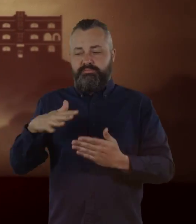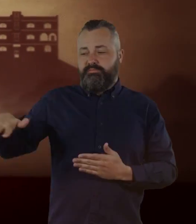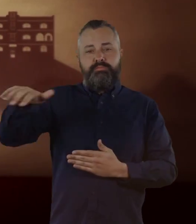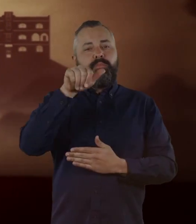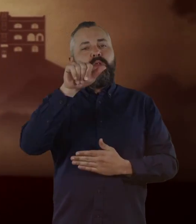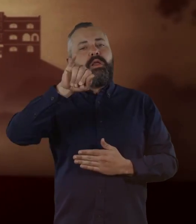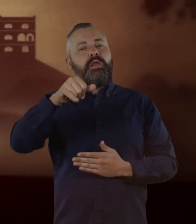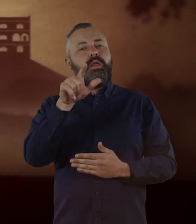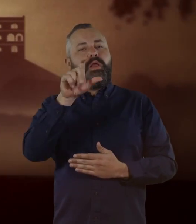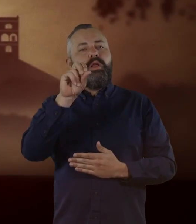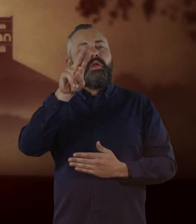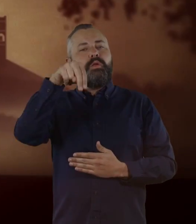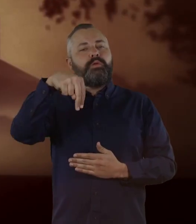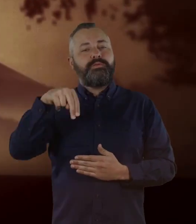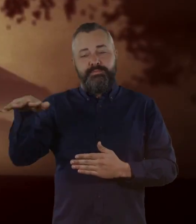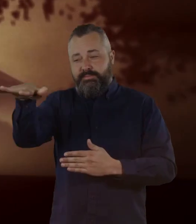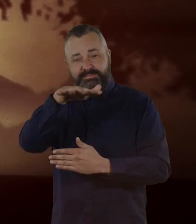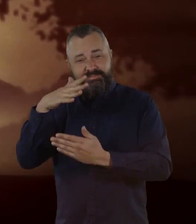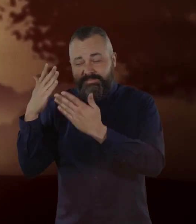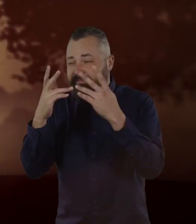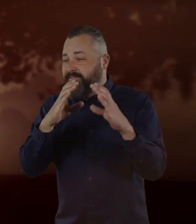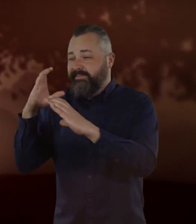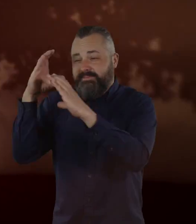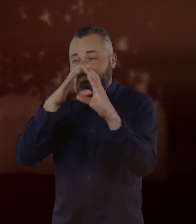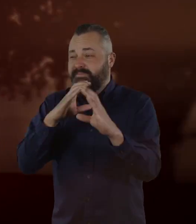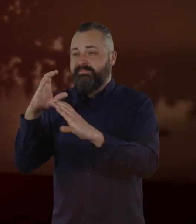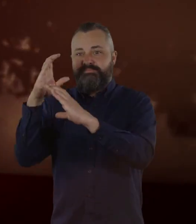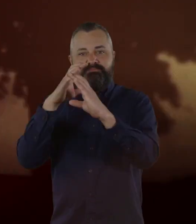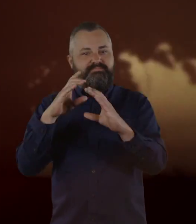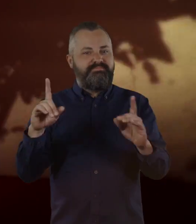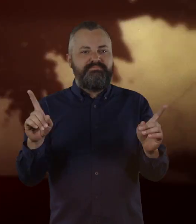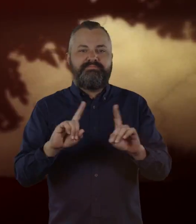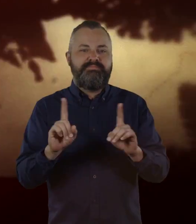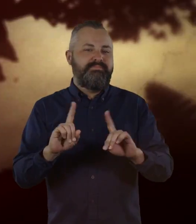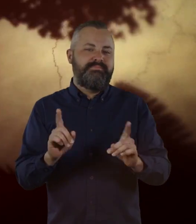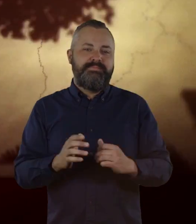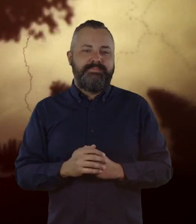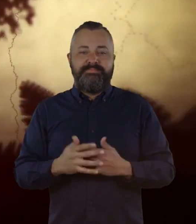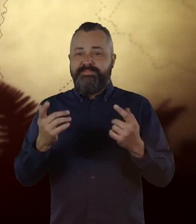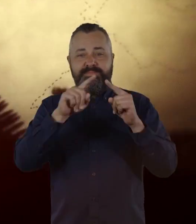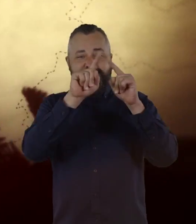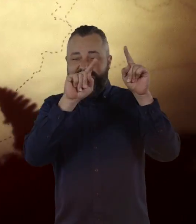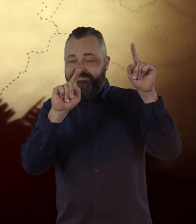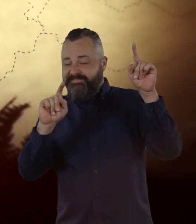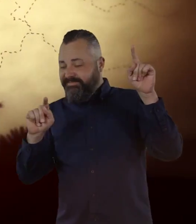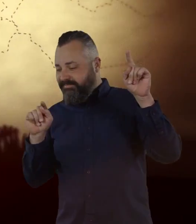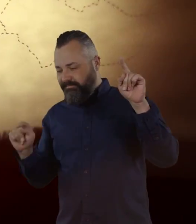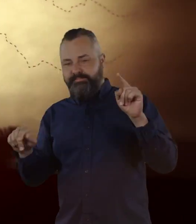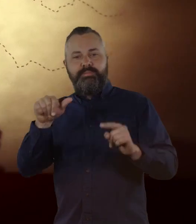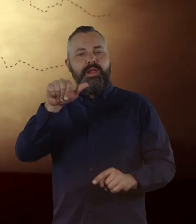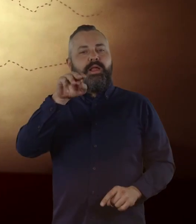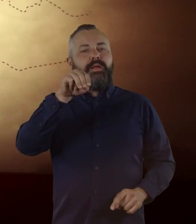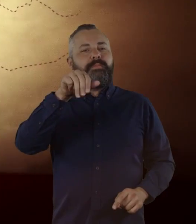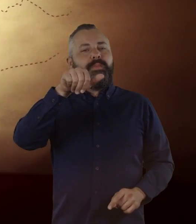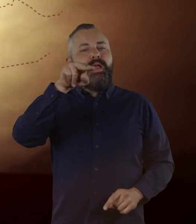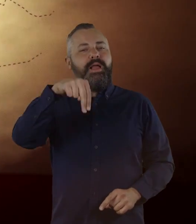My parents searched for a school that I could attend in Ajloon, but there were none. So I had